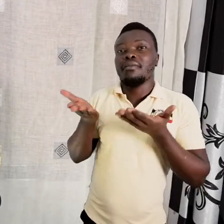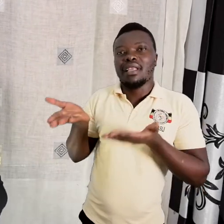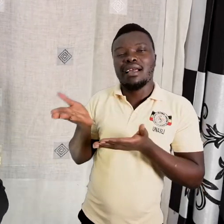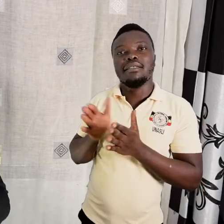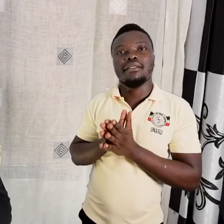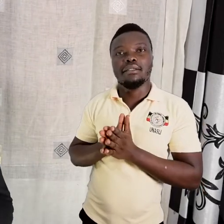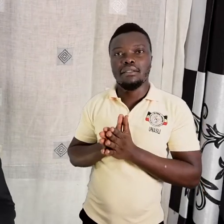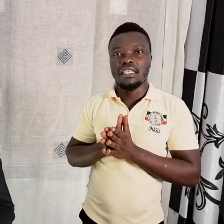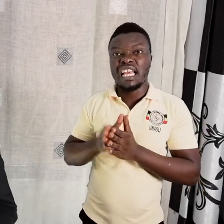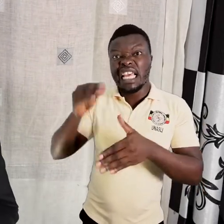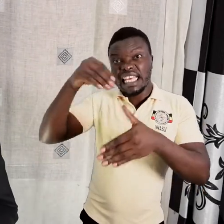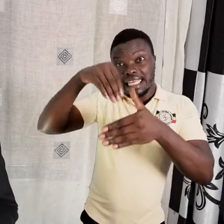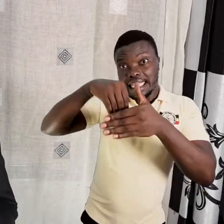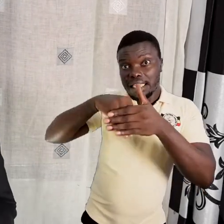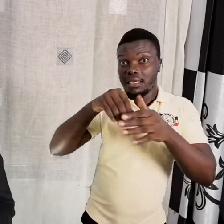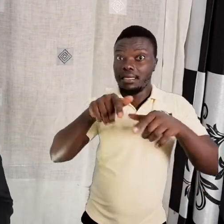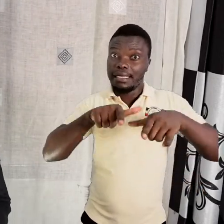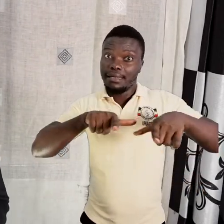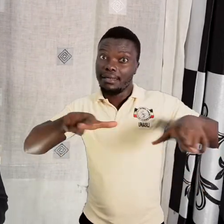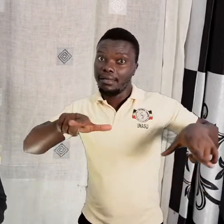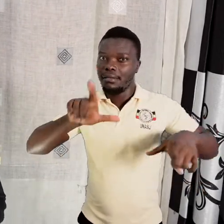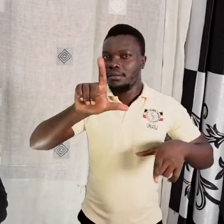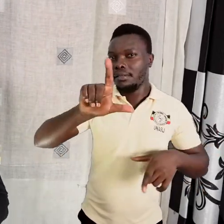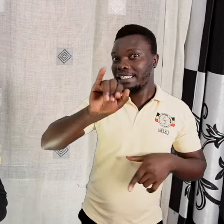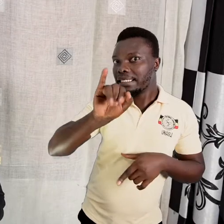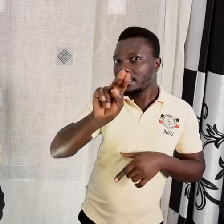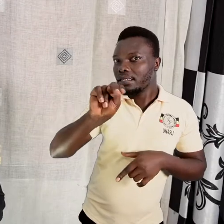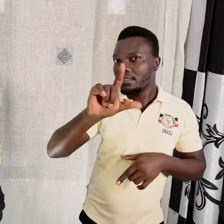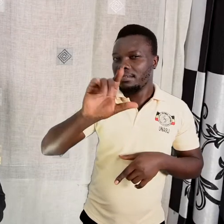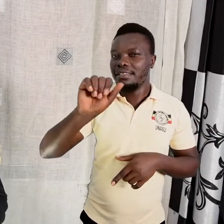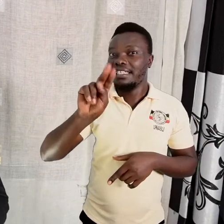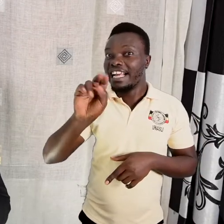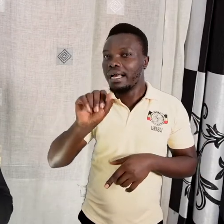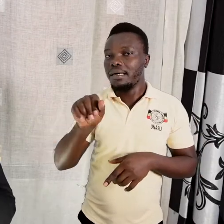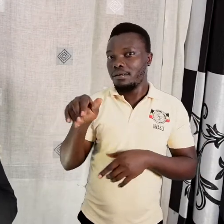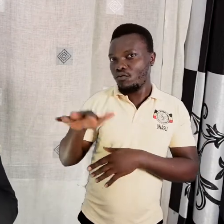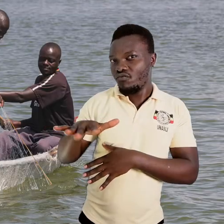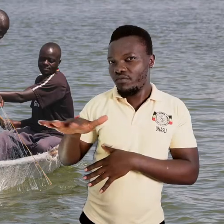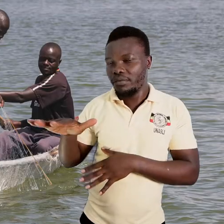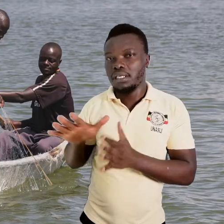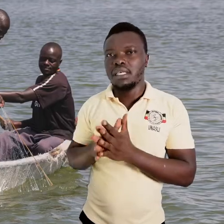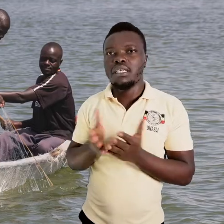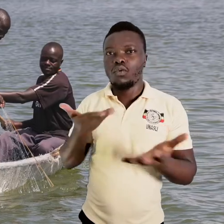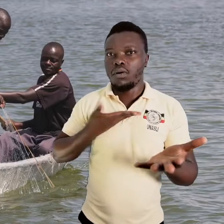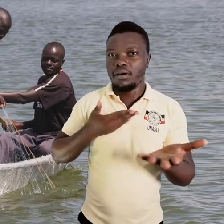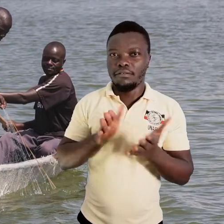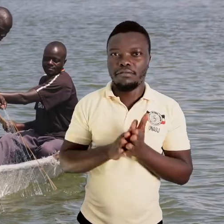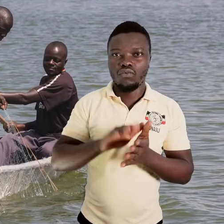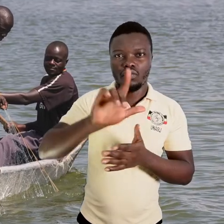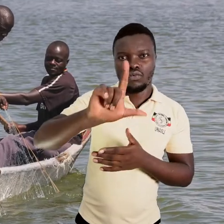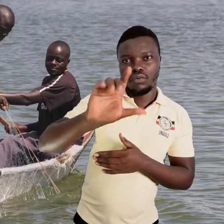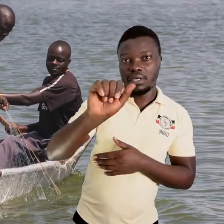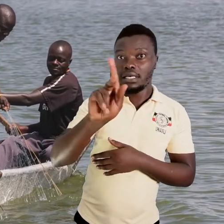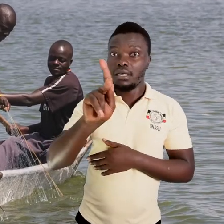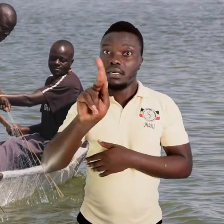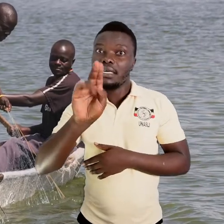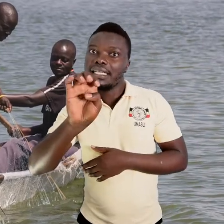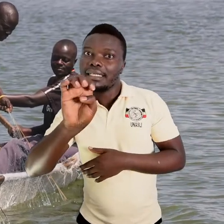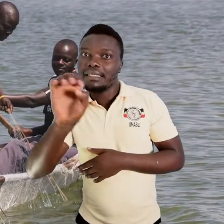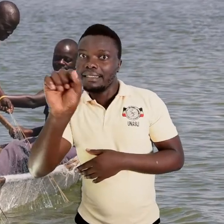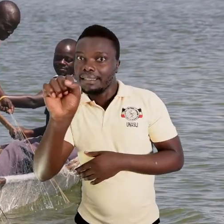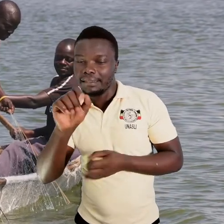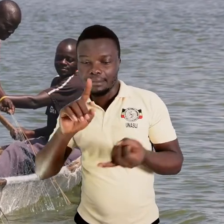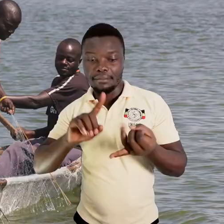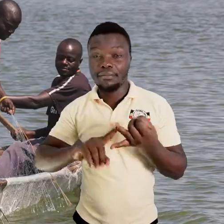these inland fishing grounds that we have said, they include lakes, we have